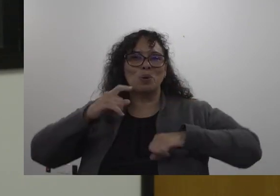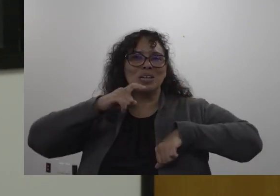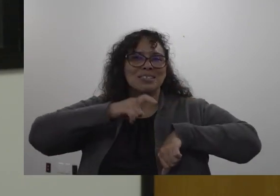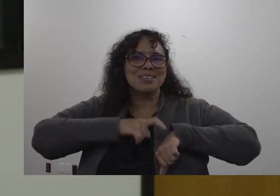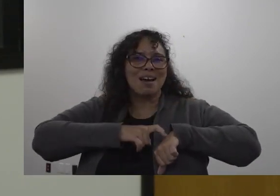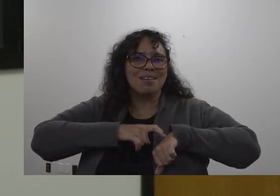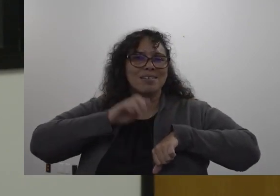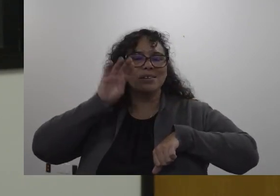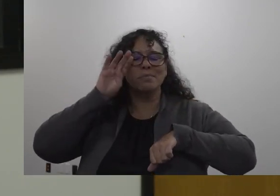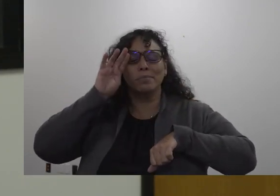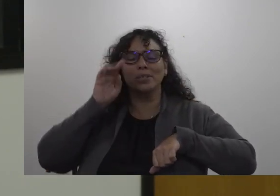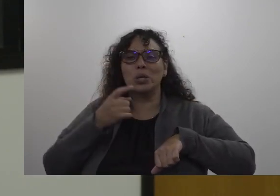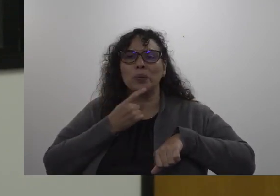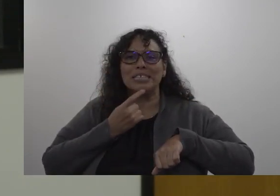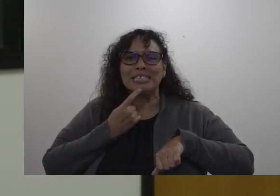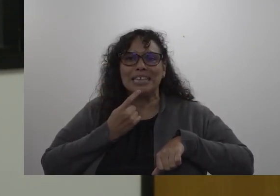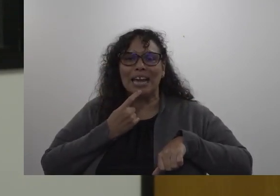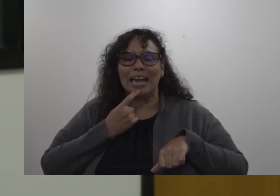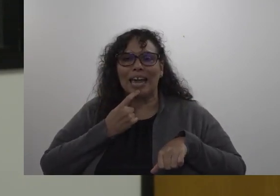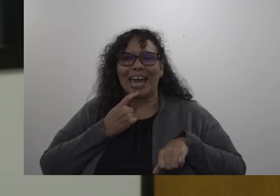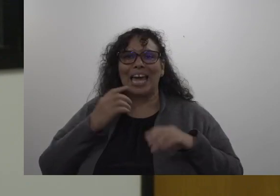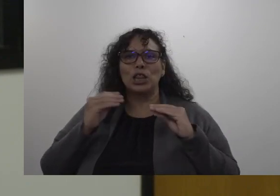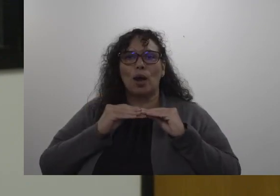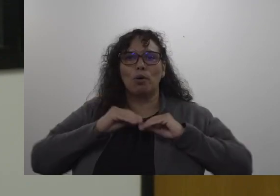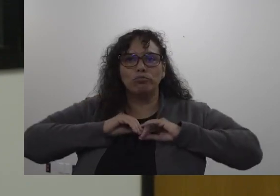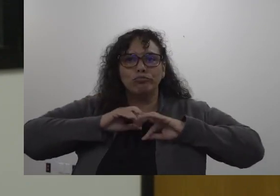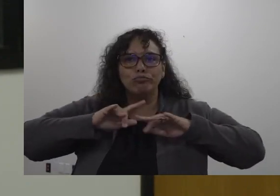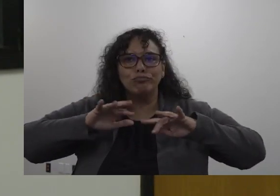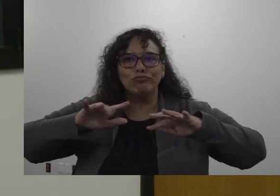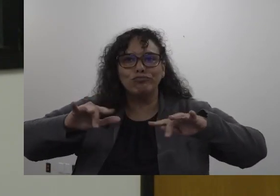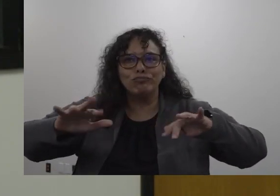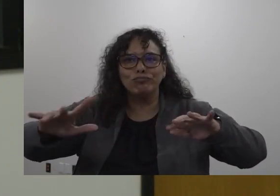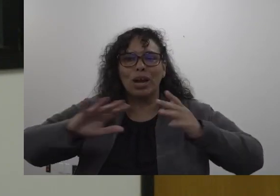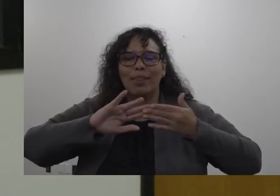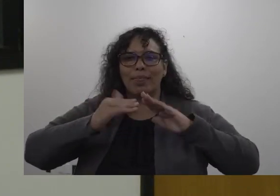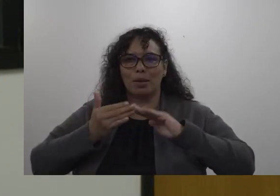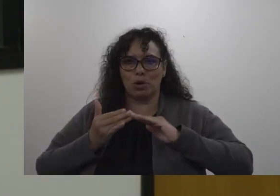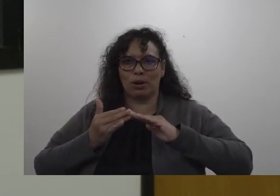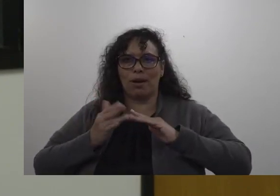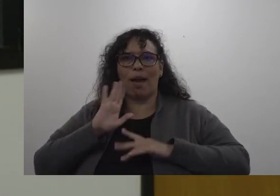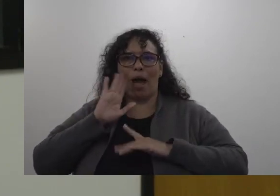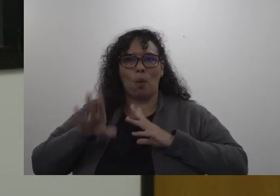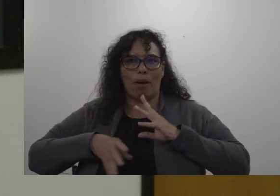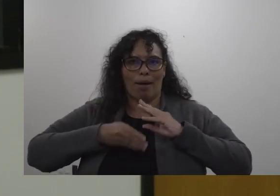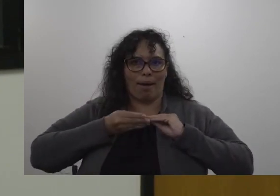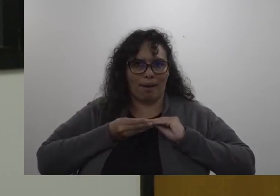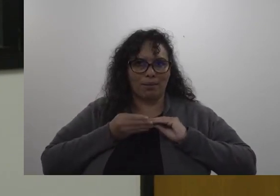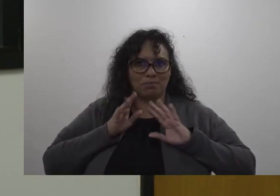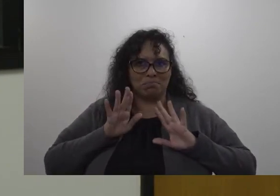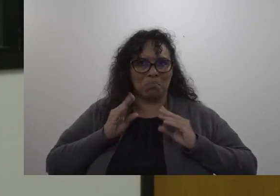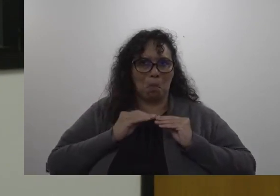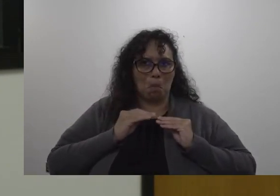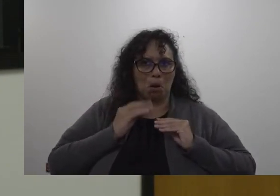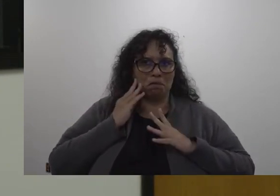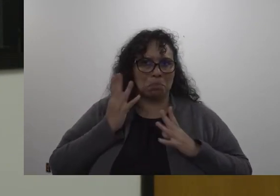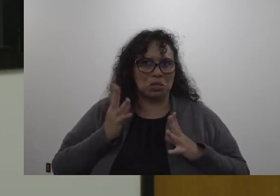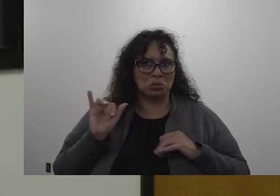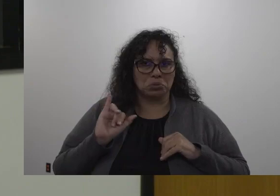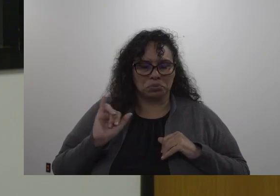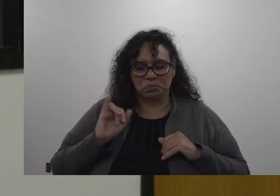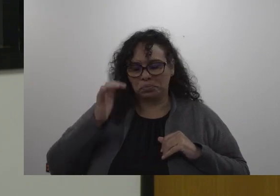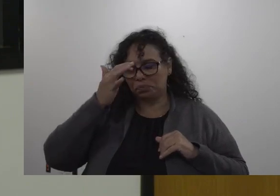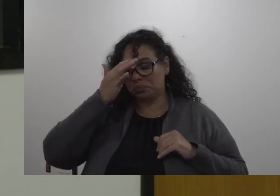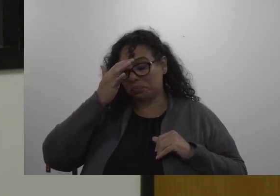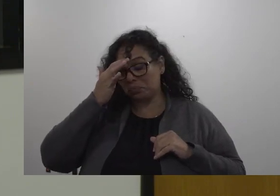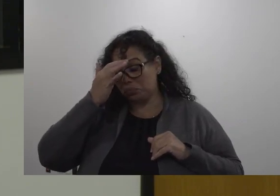we say something the more it gets out into the community and then I'm going to add to that with some additional health and safety information that is